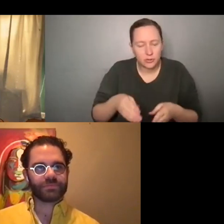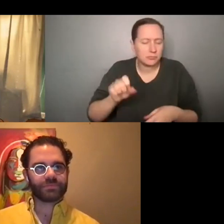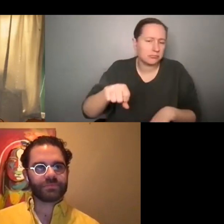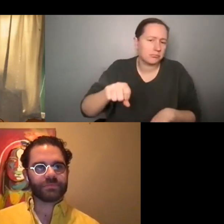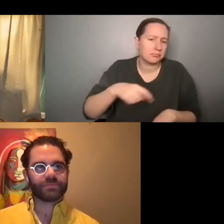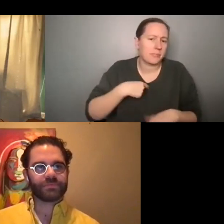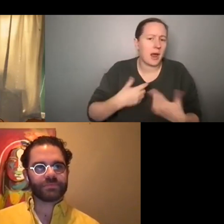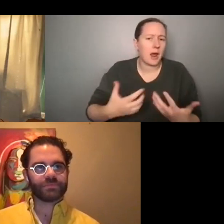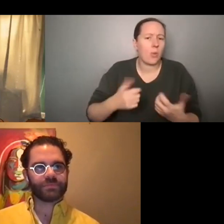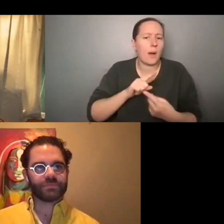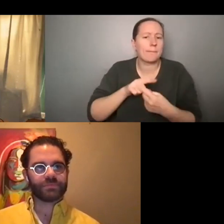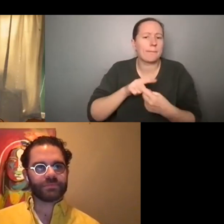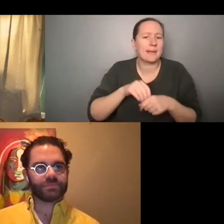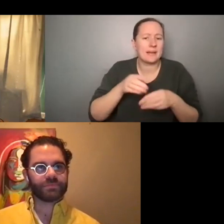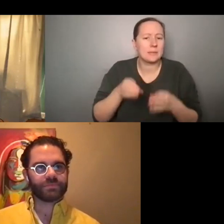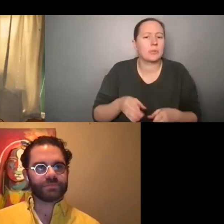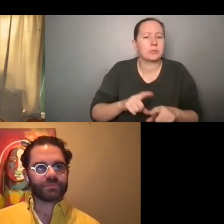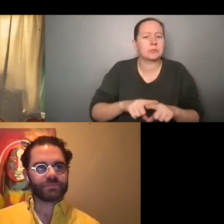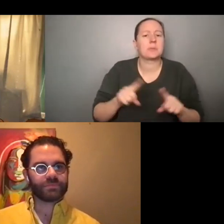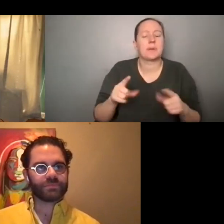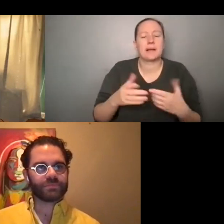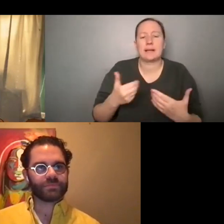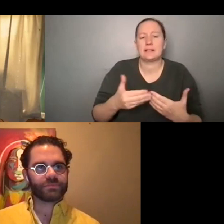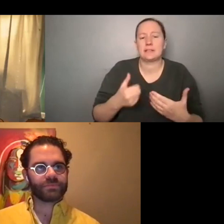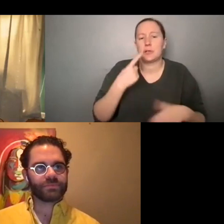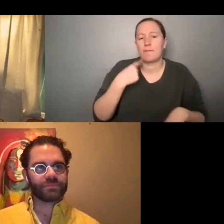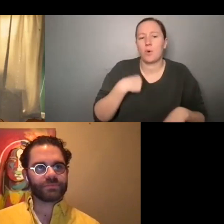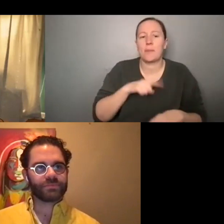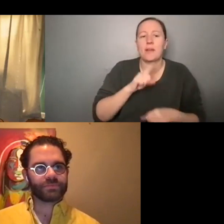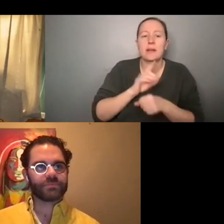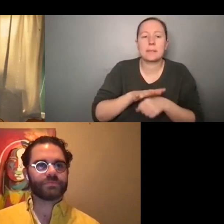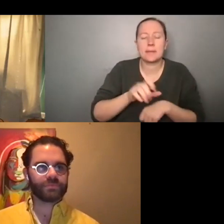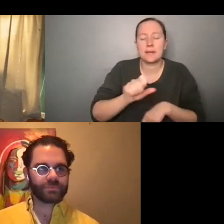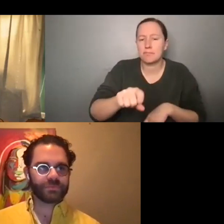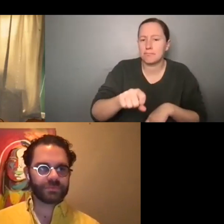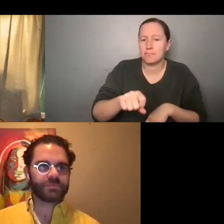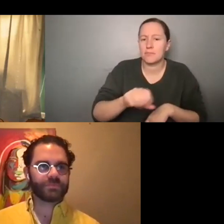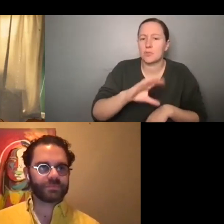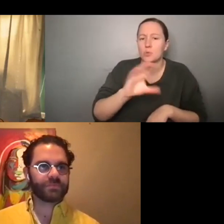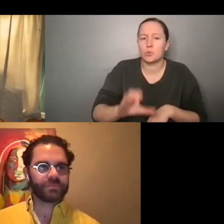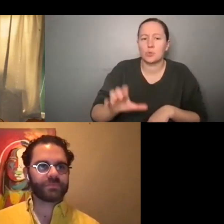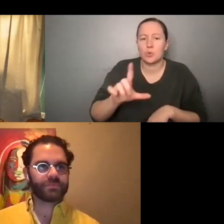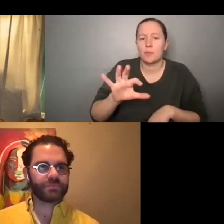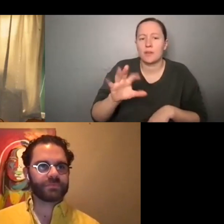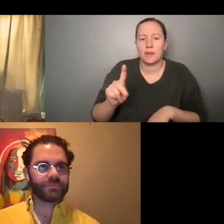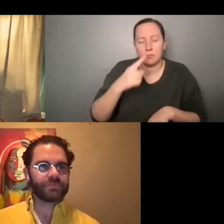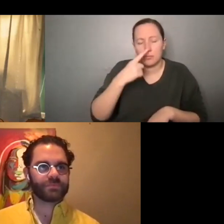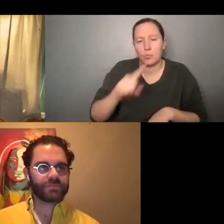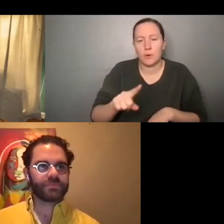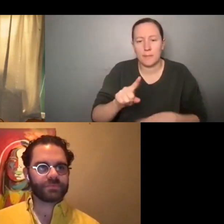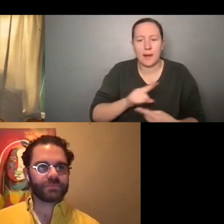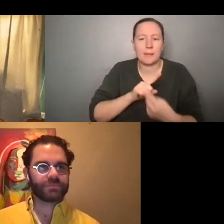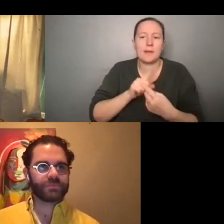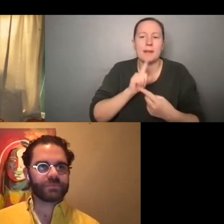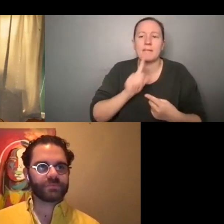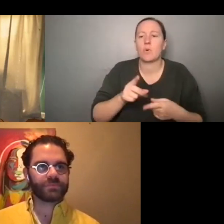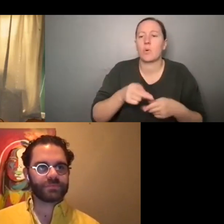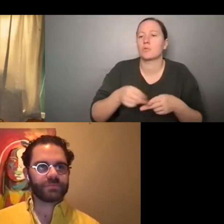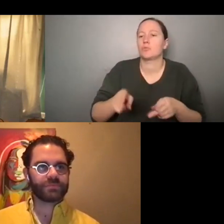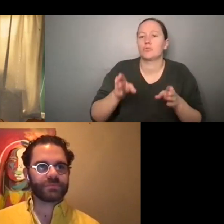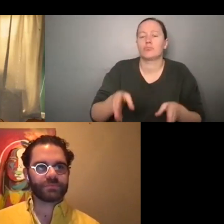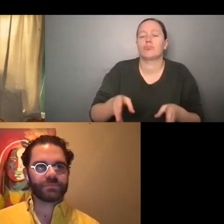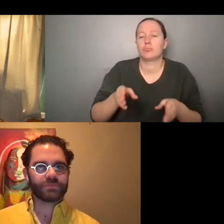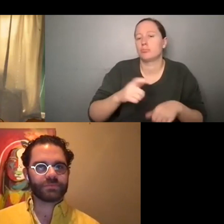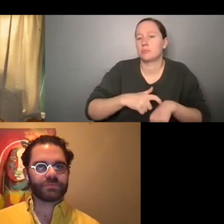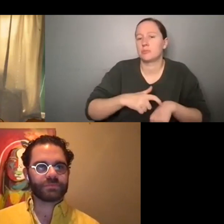in person, it's so much easier for me to commit to like, yeah, let's, here's a zoom link. I'd love to talk for, you know, this from this time to this